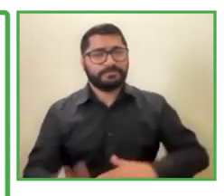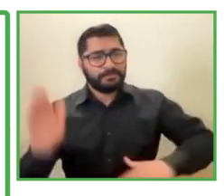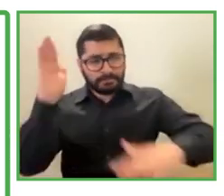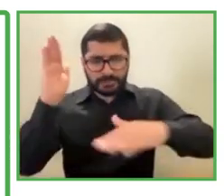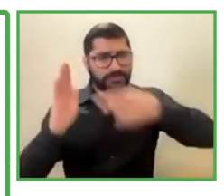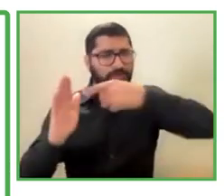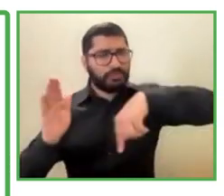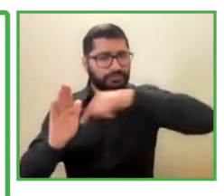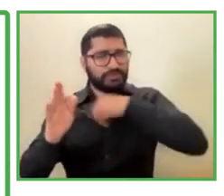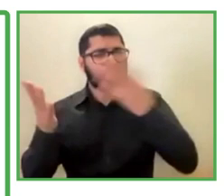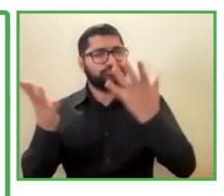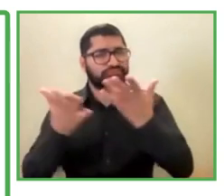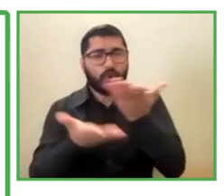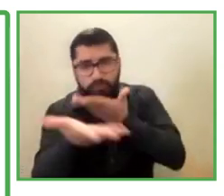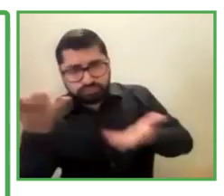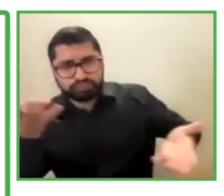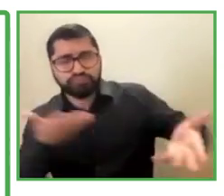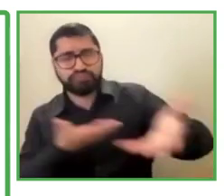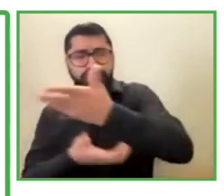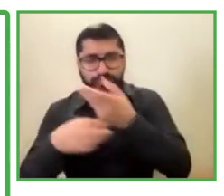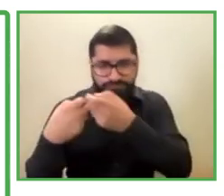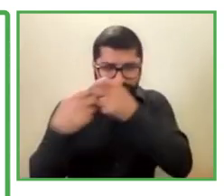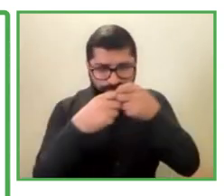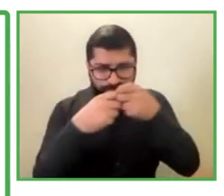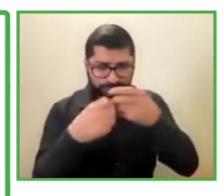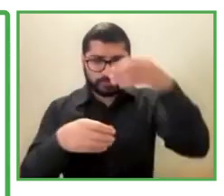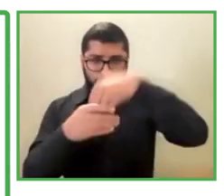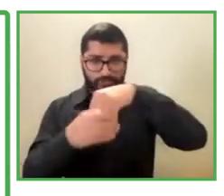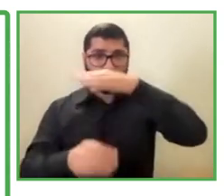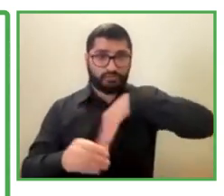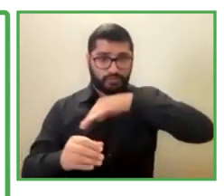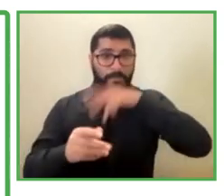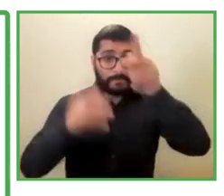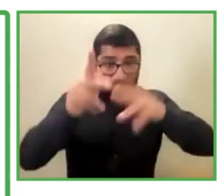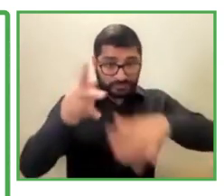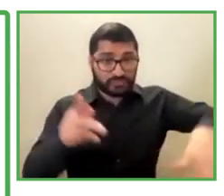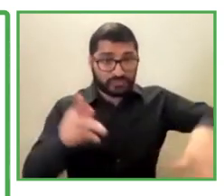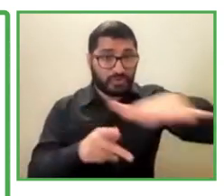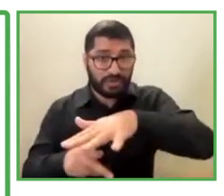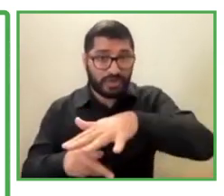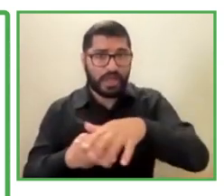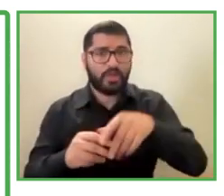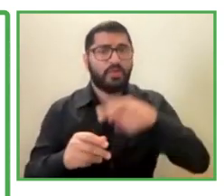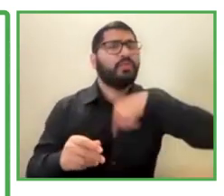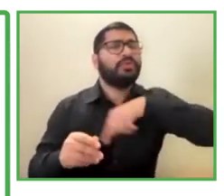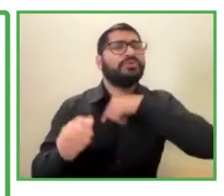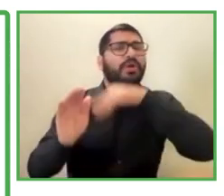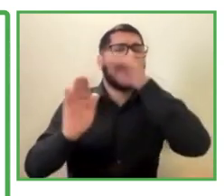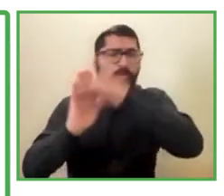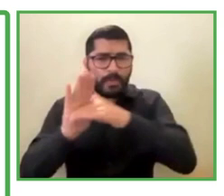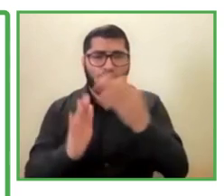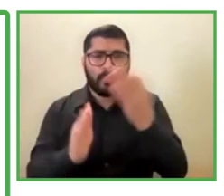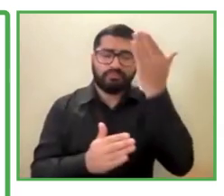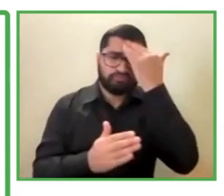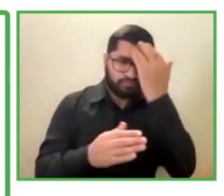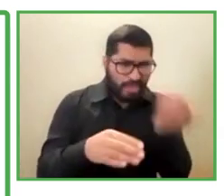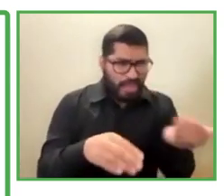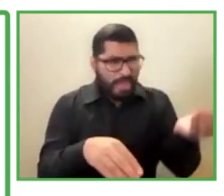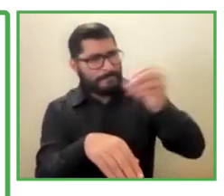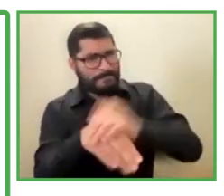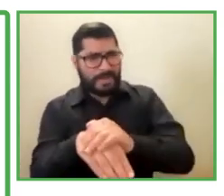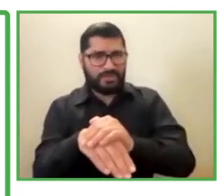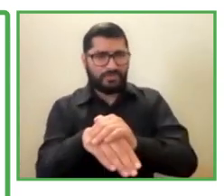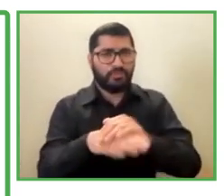and our expertise put in together in terms of the digital accessibility, or the